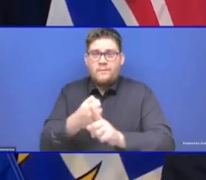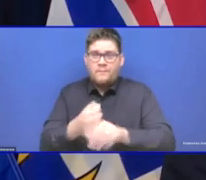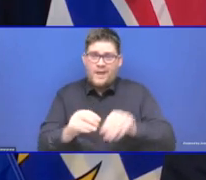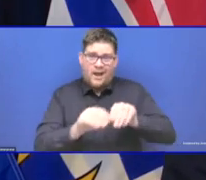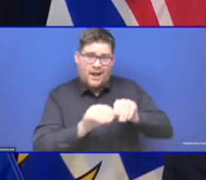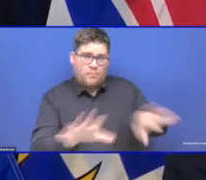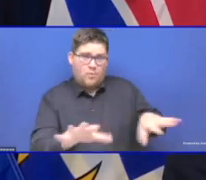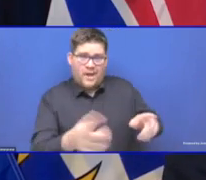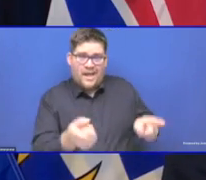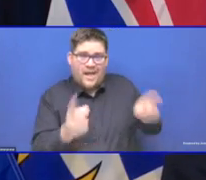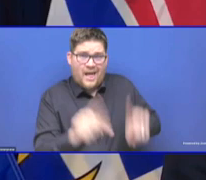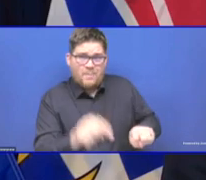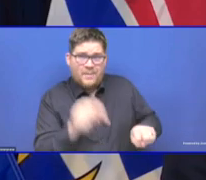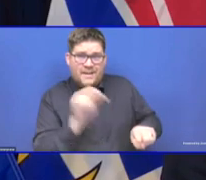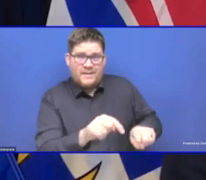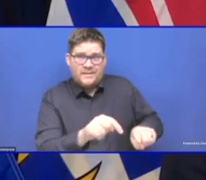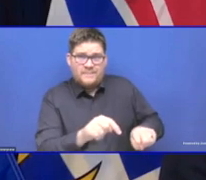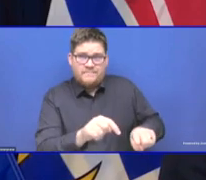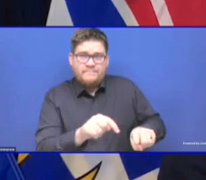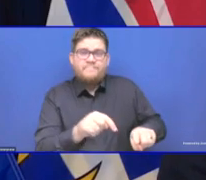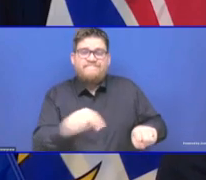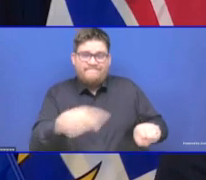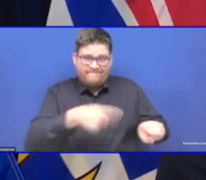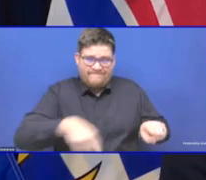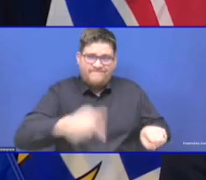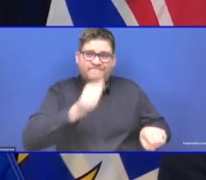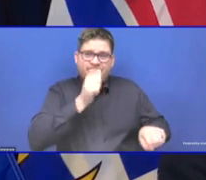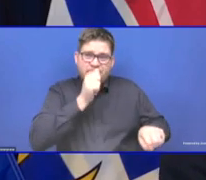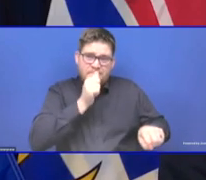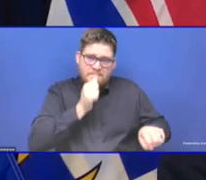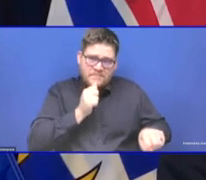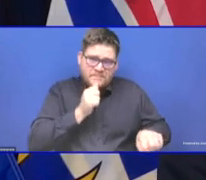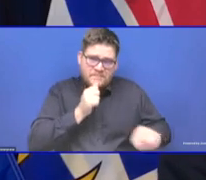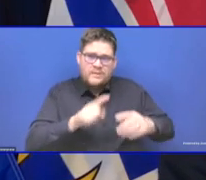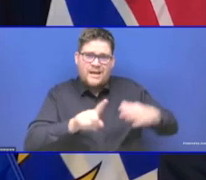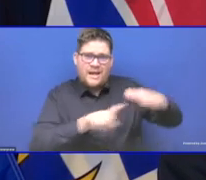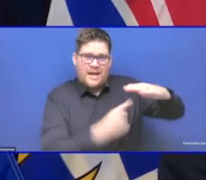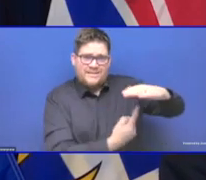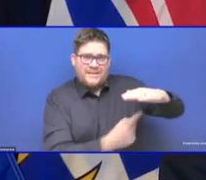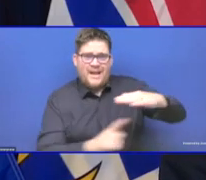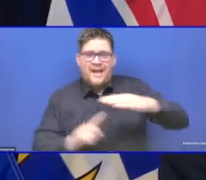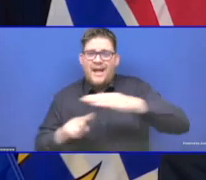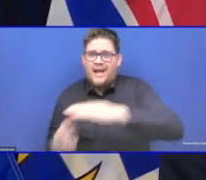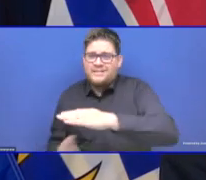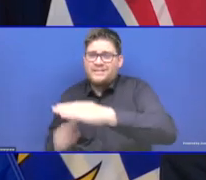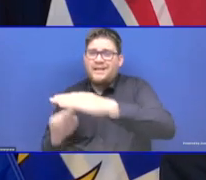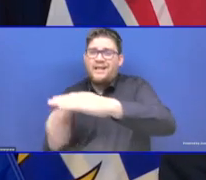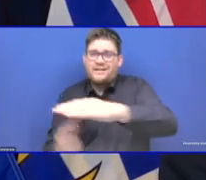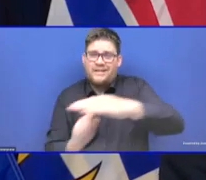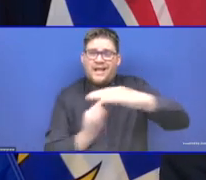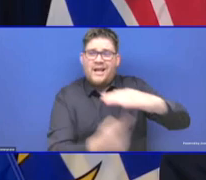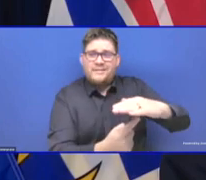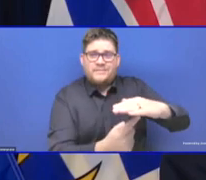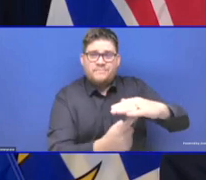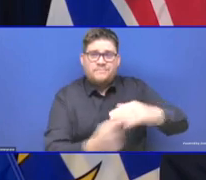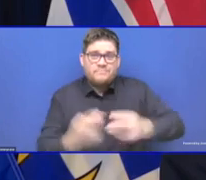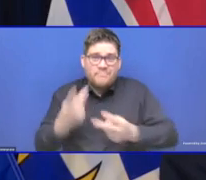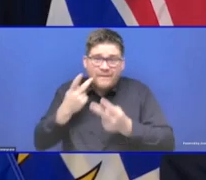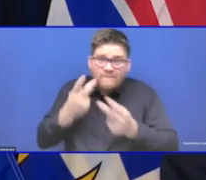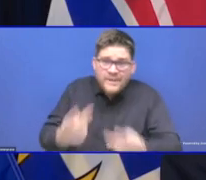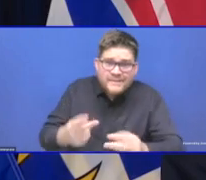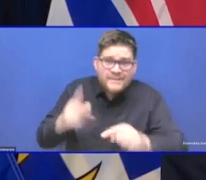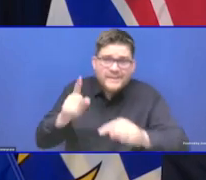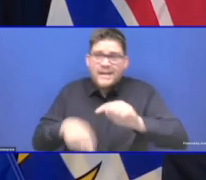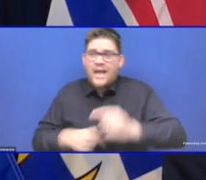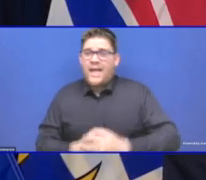very challenging time. And so this is an absolutely necessary order to protect the lives and